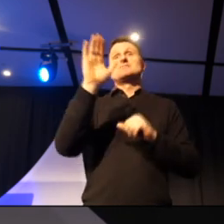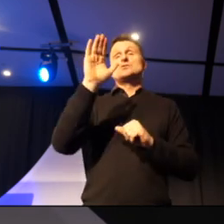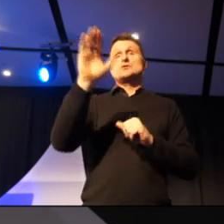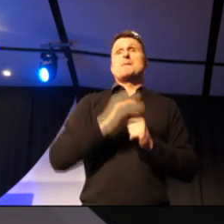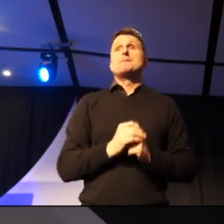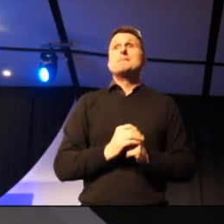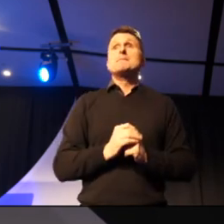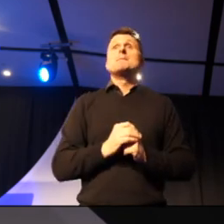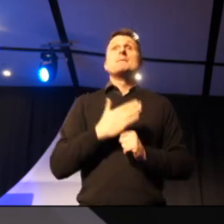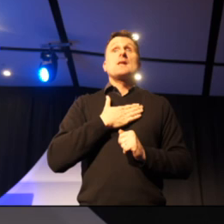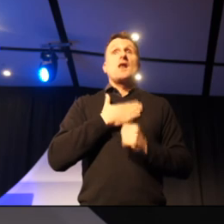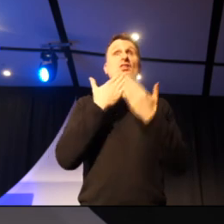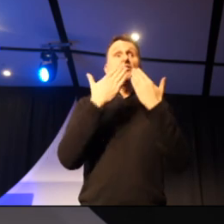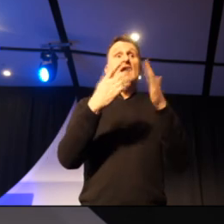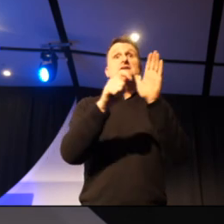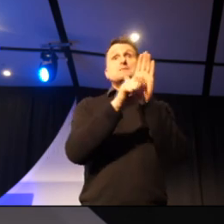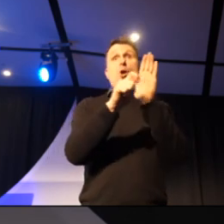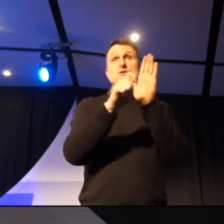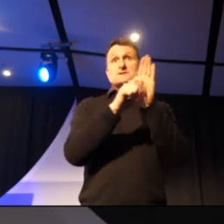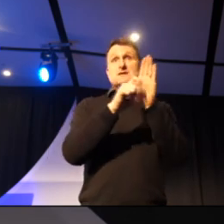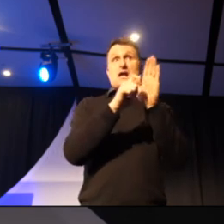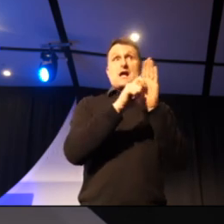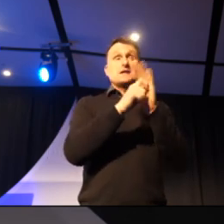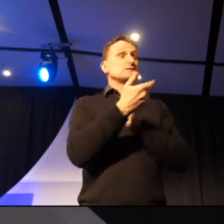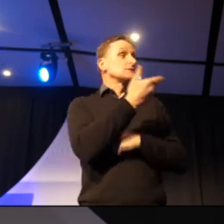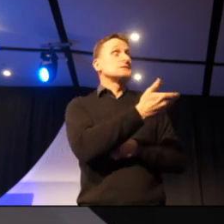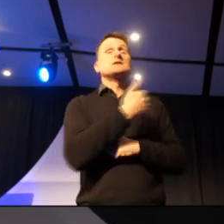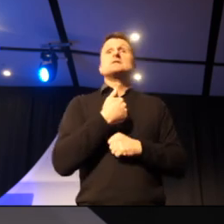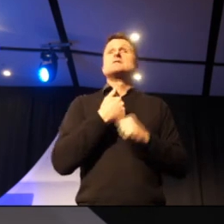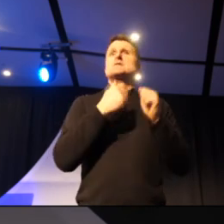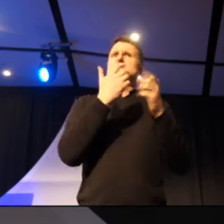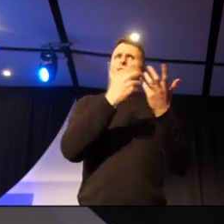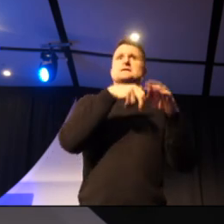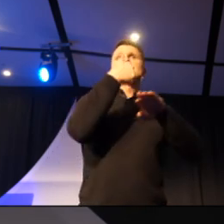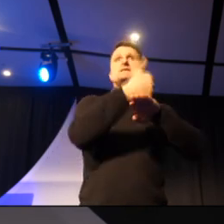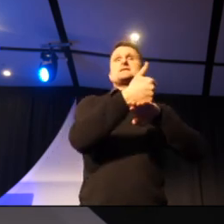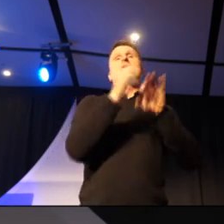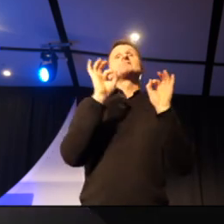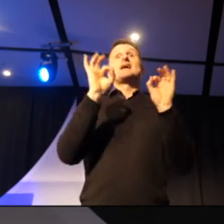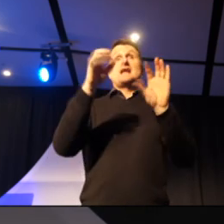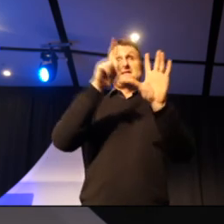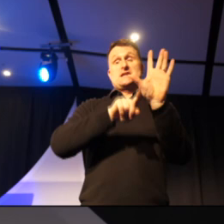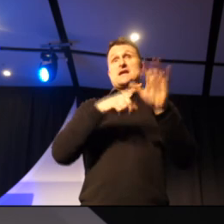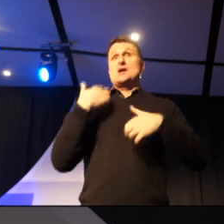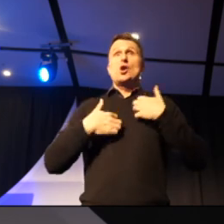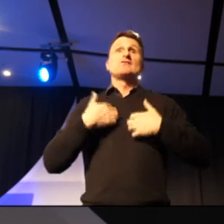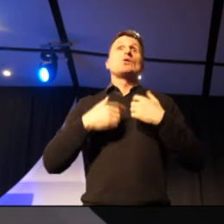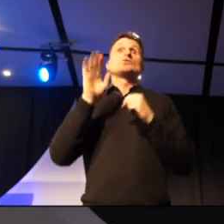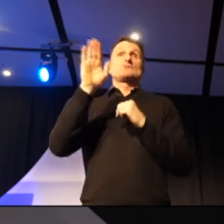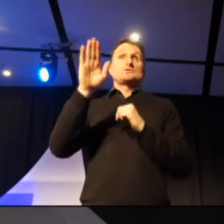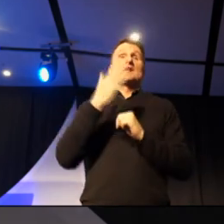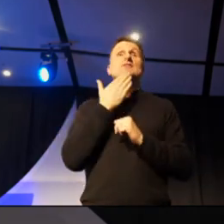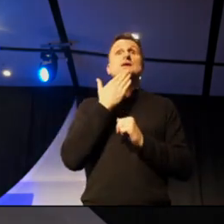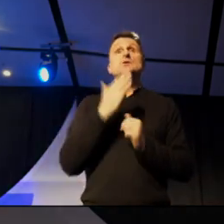And we'd like to thank all of our sponsors for being able to set this up. It's been a fantastic year and we're looking forward to the future. So thank you very much.